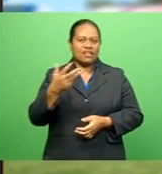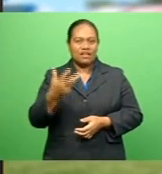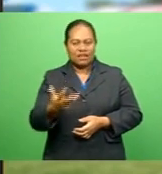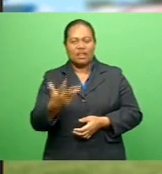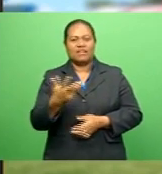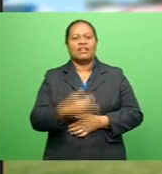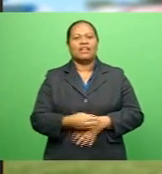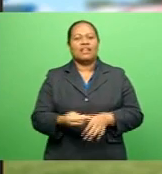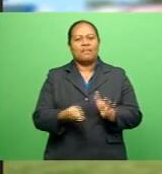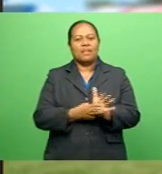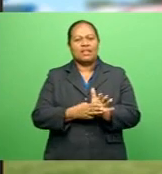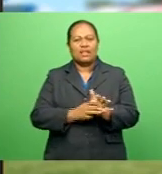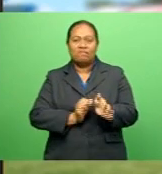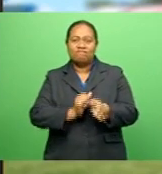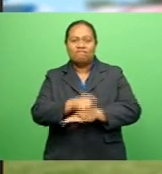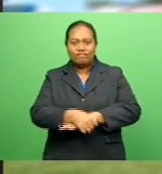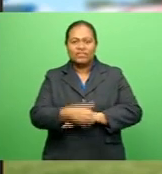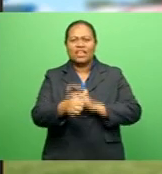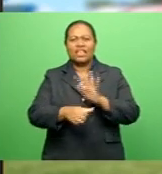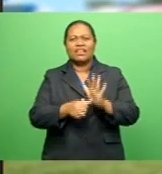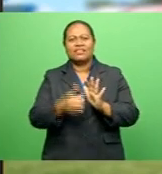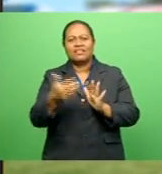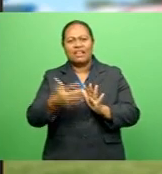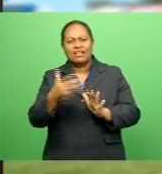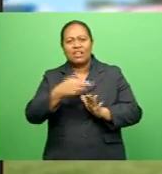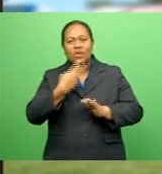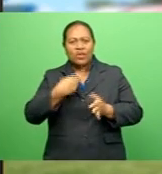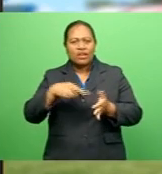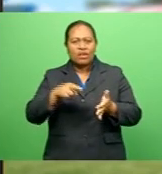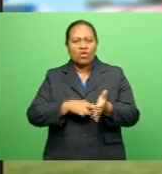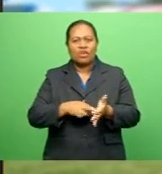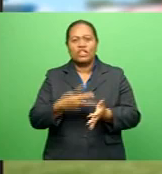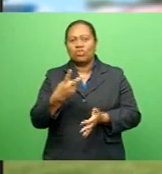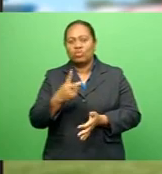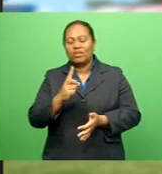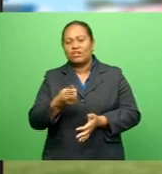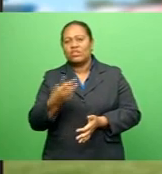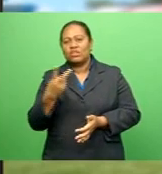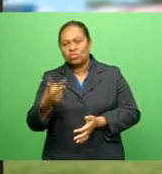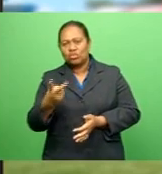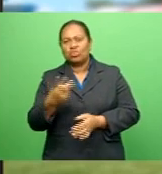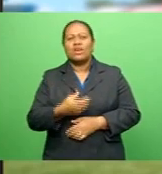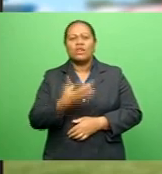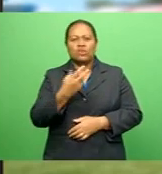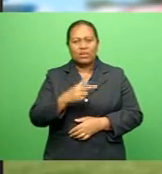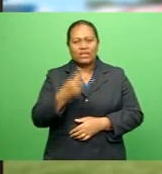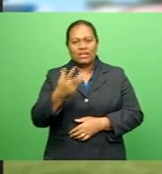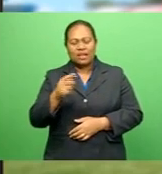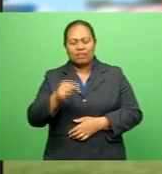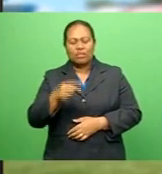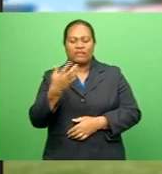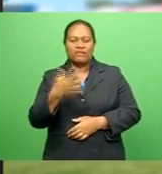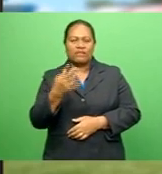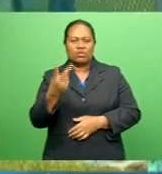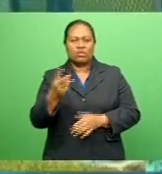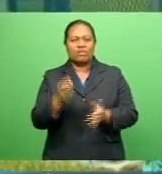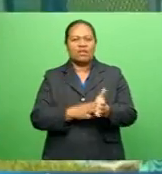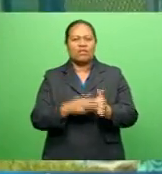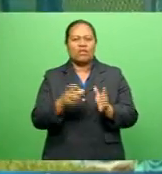meters Smashing the 19-year-old record of 29.52 meters Set in 2002 by Dudley High School